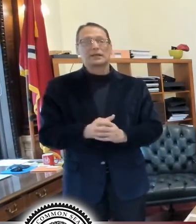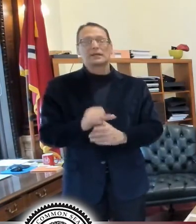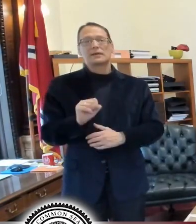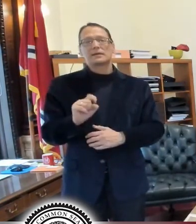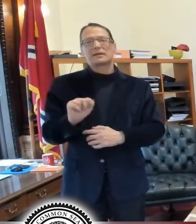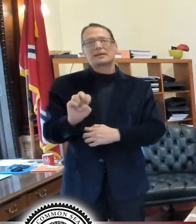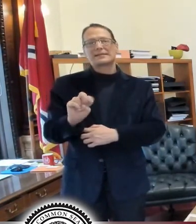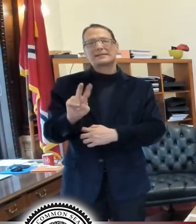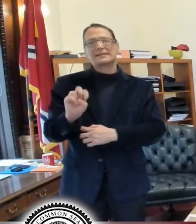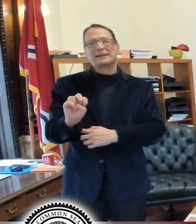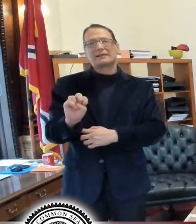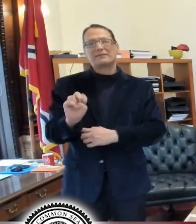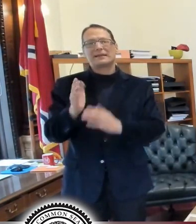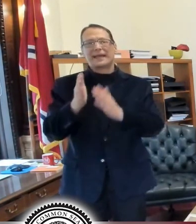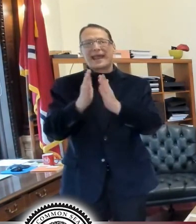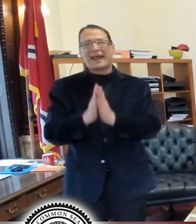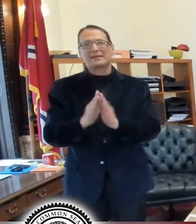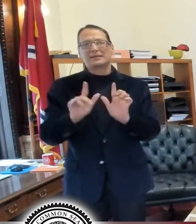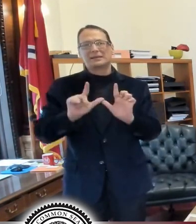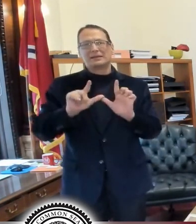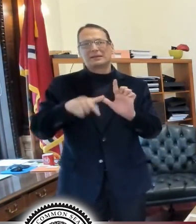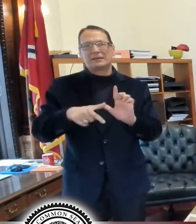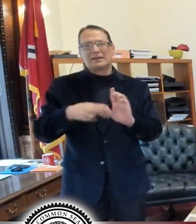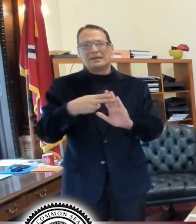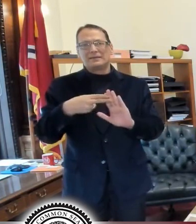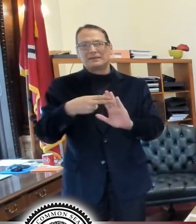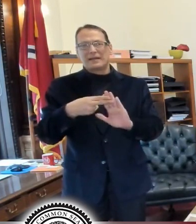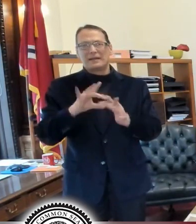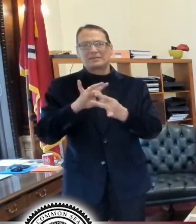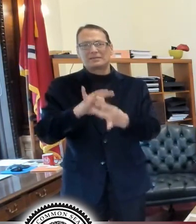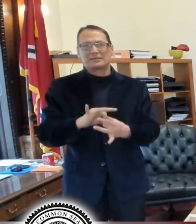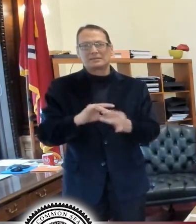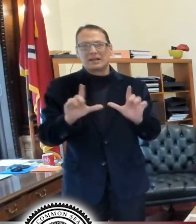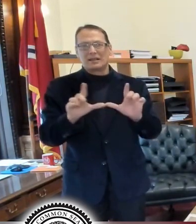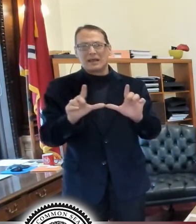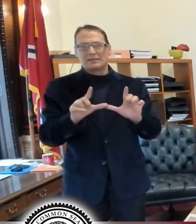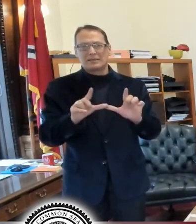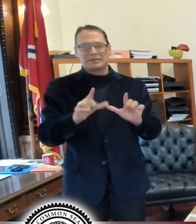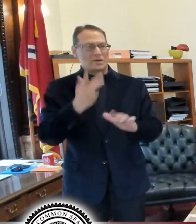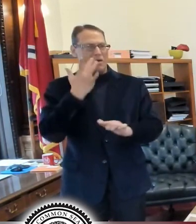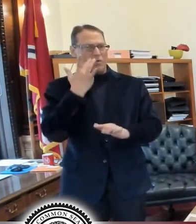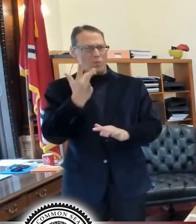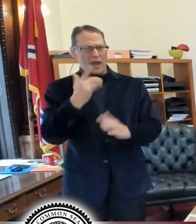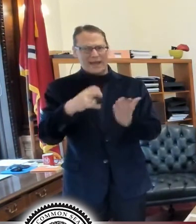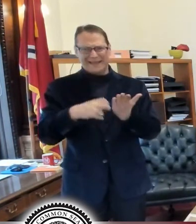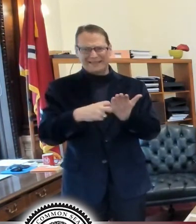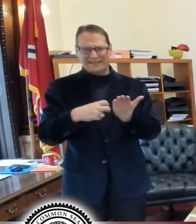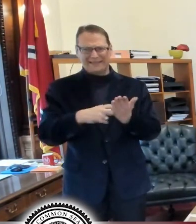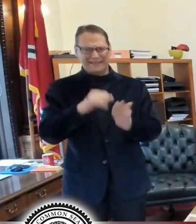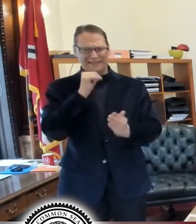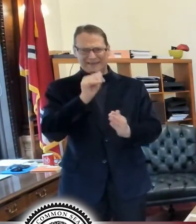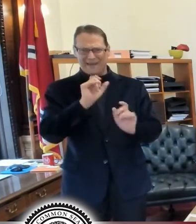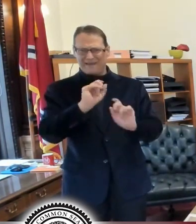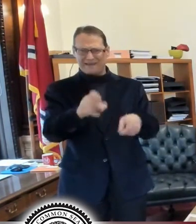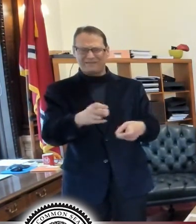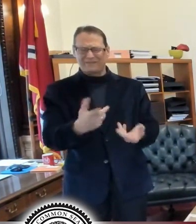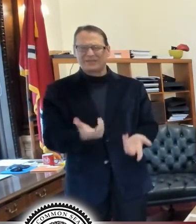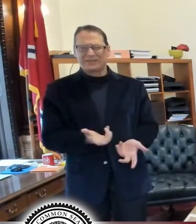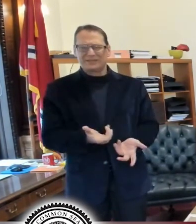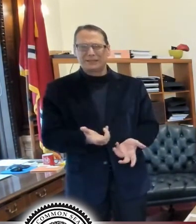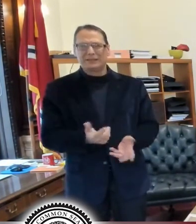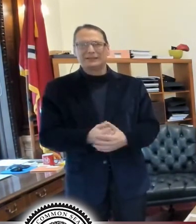Steve has a question about expired tags on license plates and wants to know why tickets are rarely ever written for those.